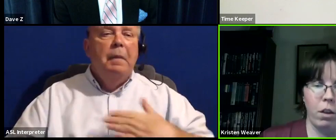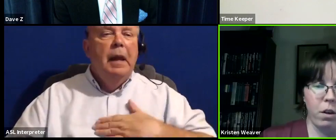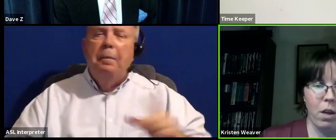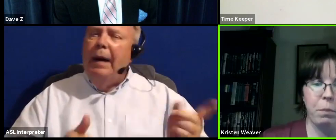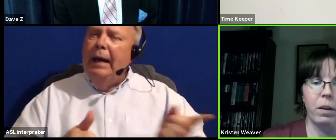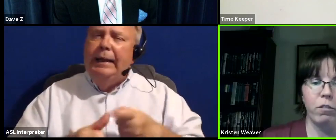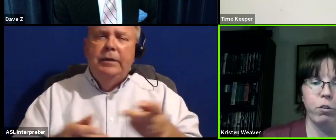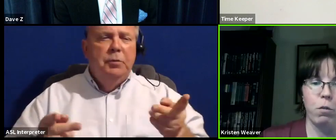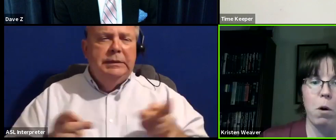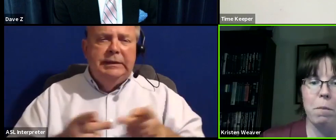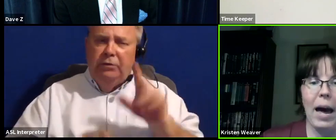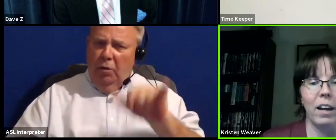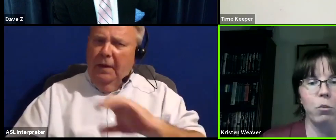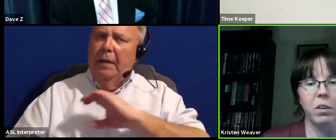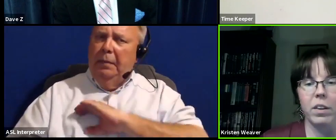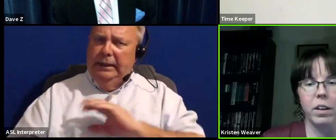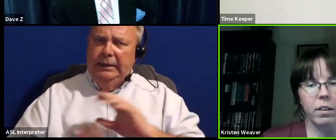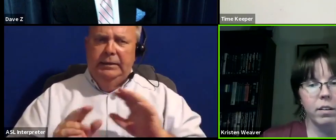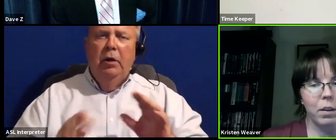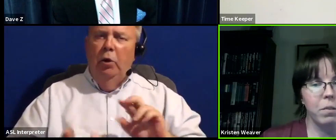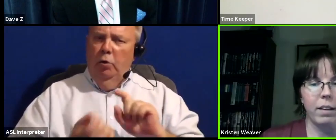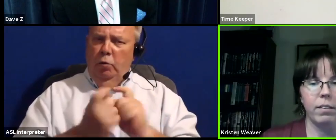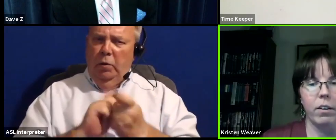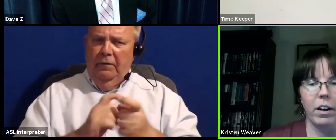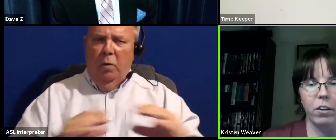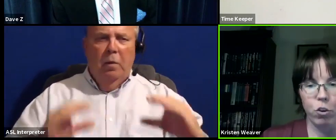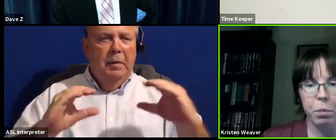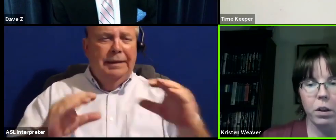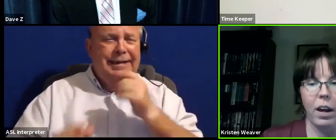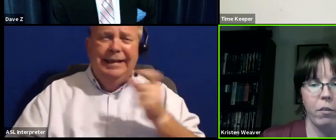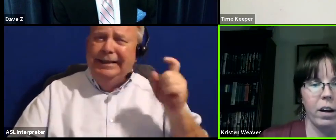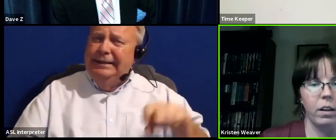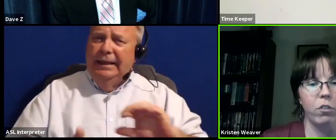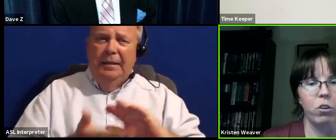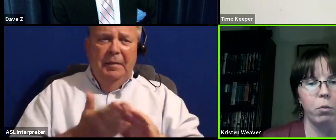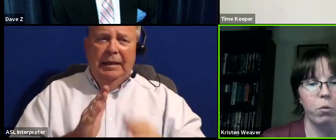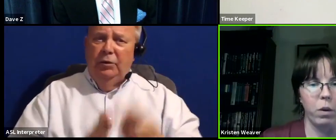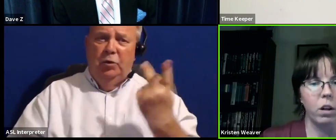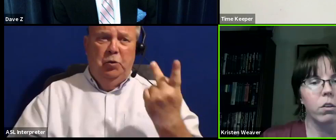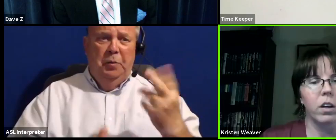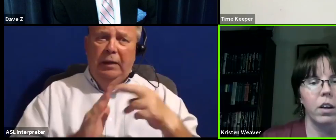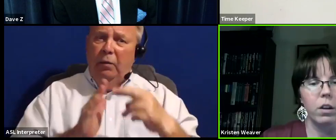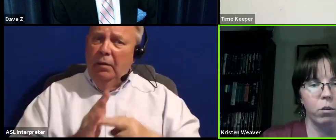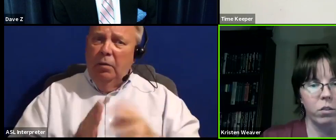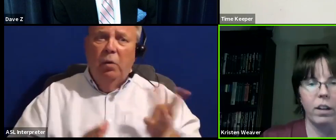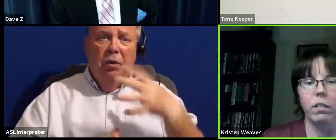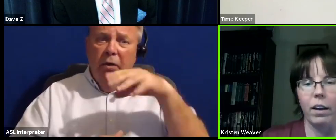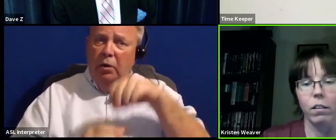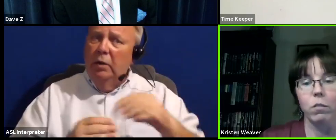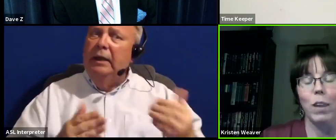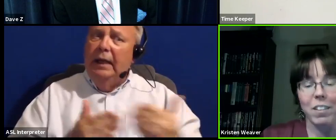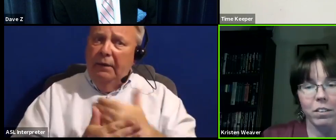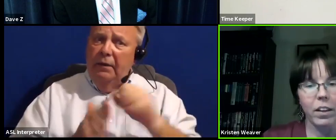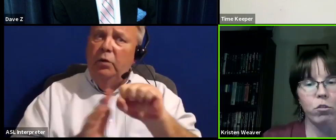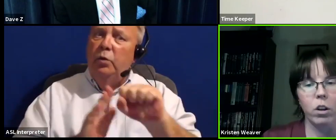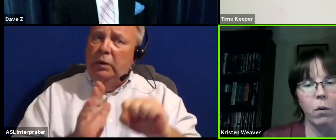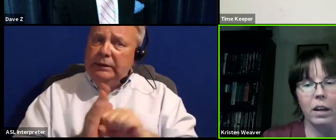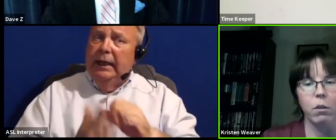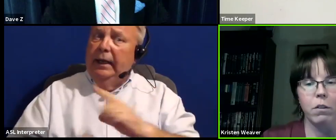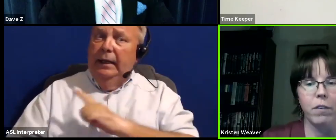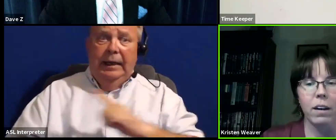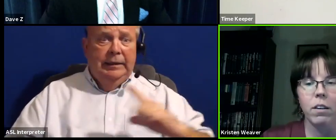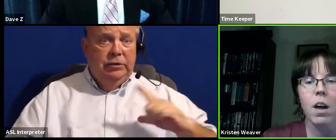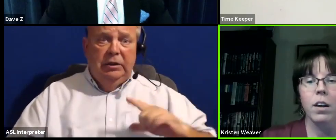position on that police reform package was that it didn't seem necessary to duplicate regulations which were included in the new state legislation